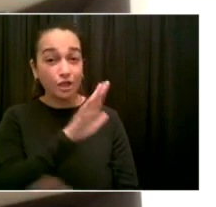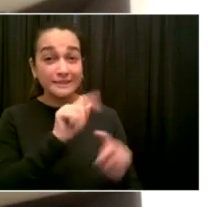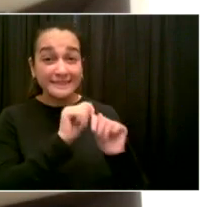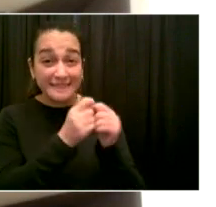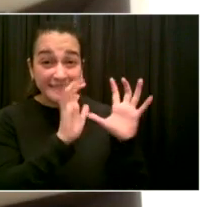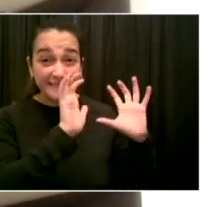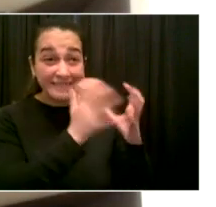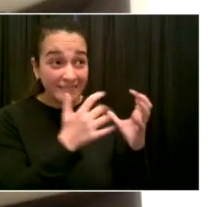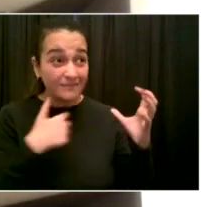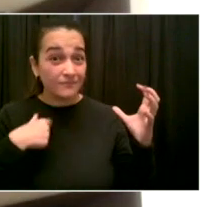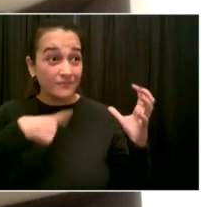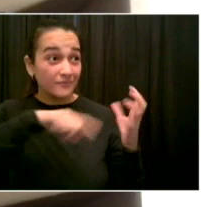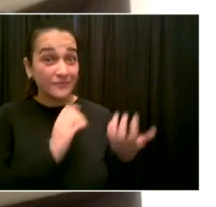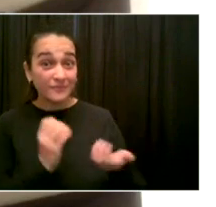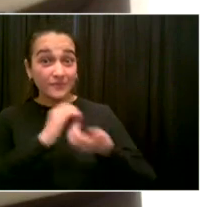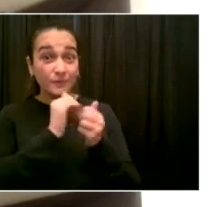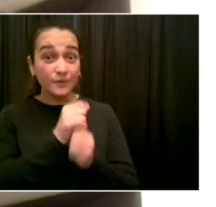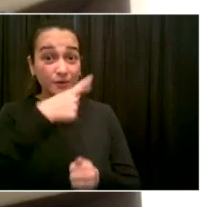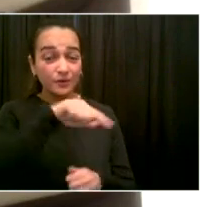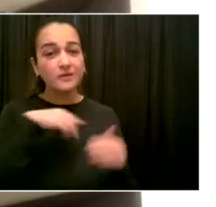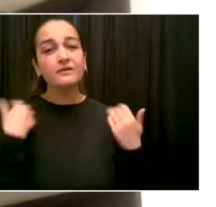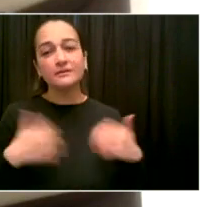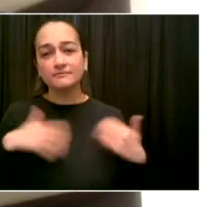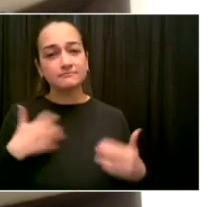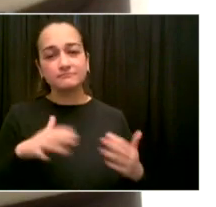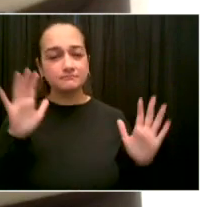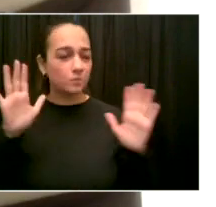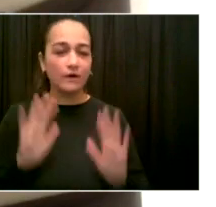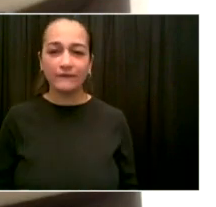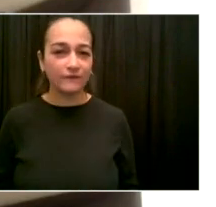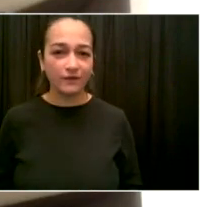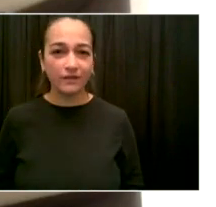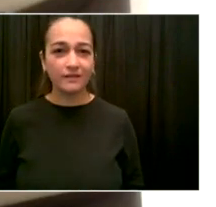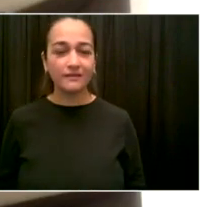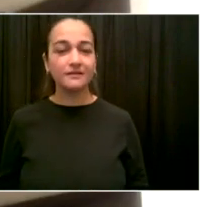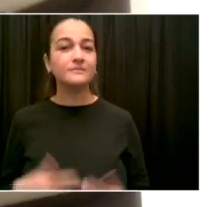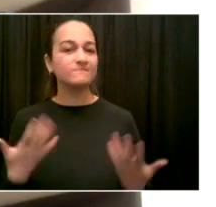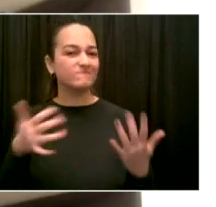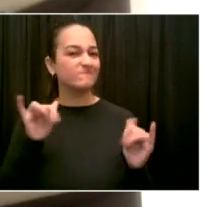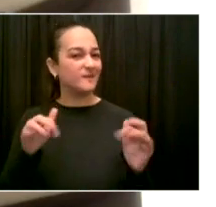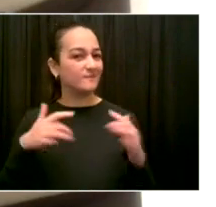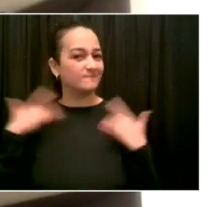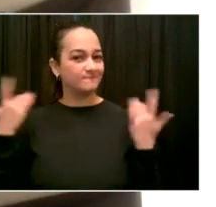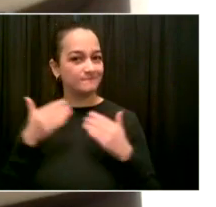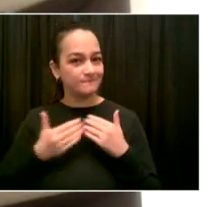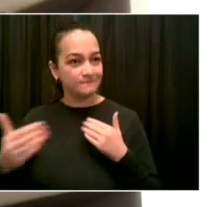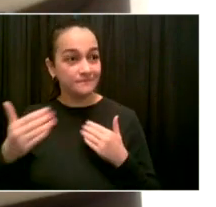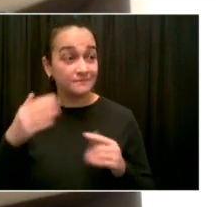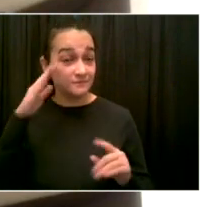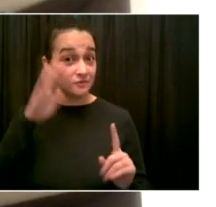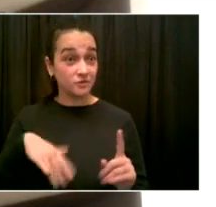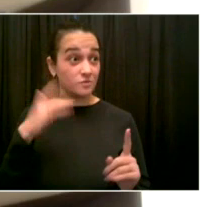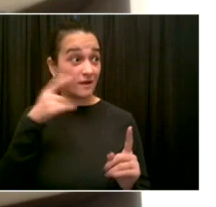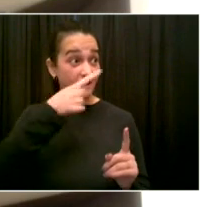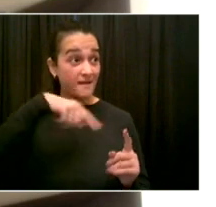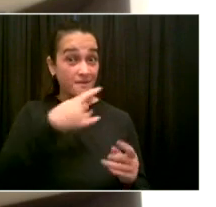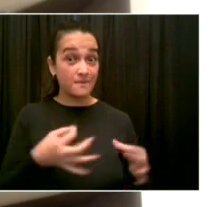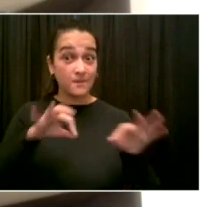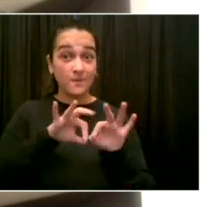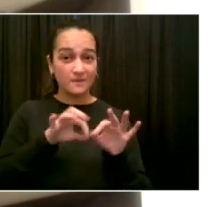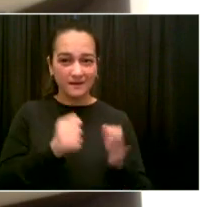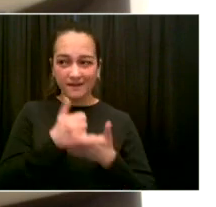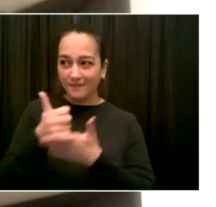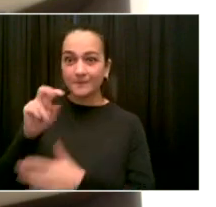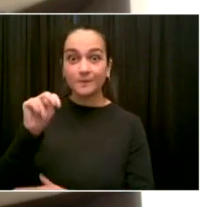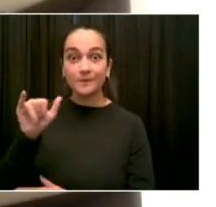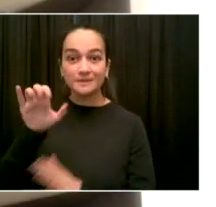our infrastructure here in New York City, but also, I think, help us lead globally in preparing for a pandemic. So this is an exciting announcement.